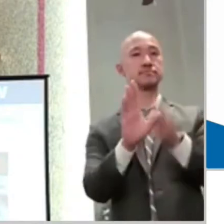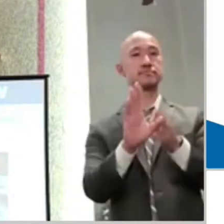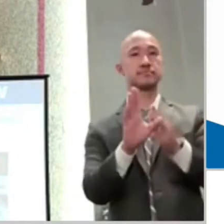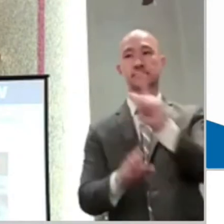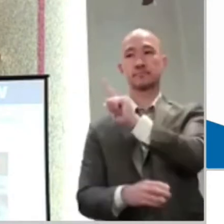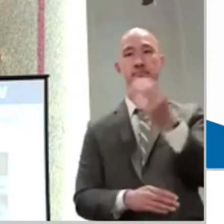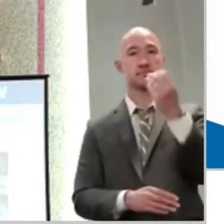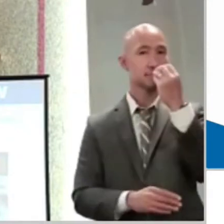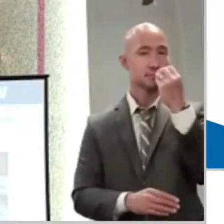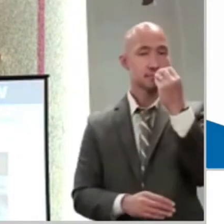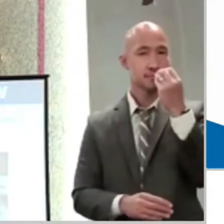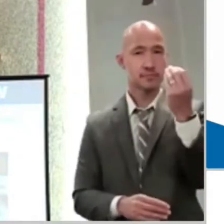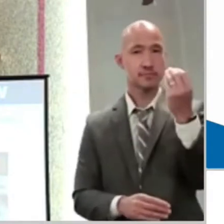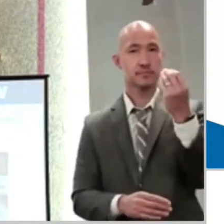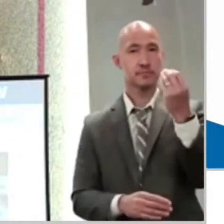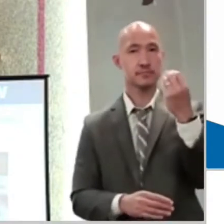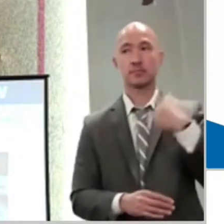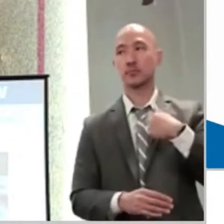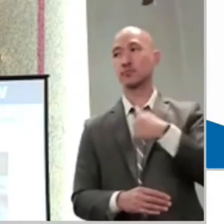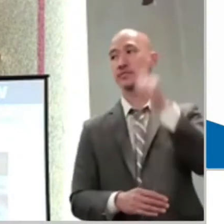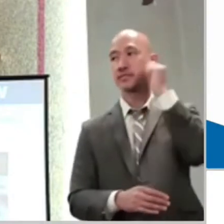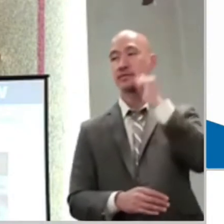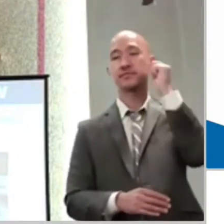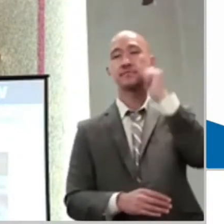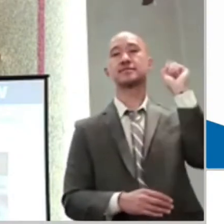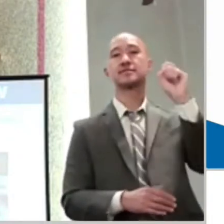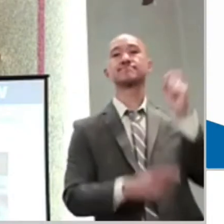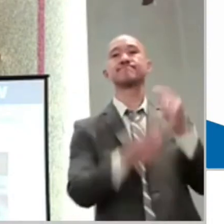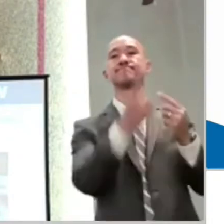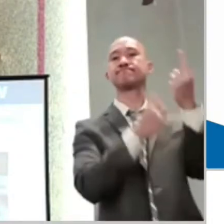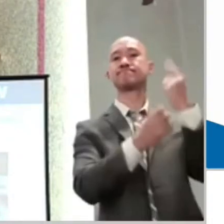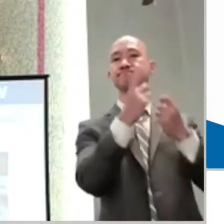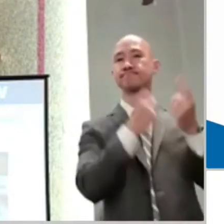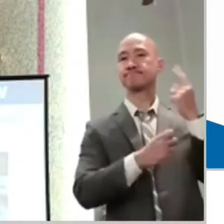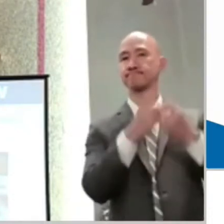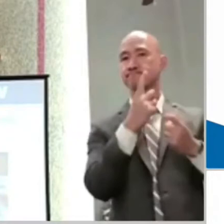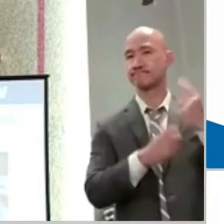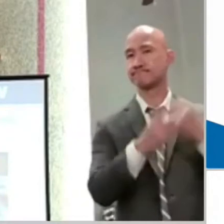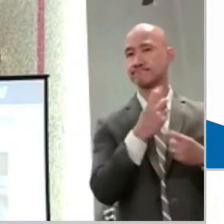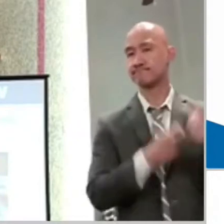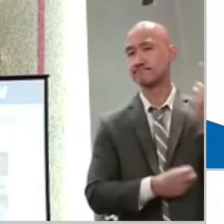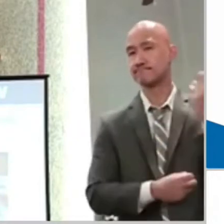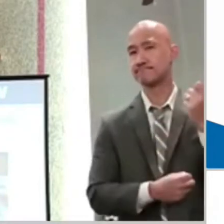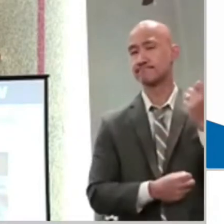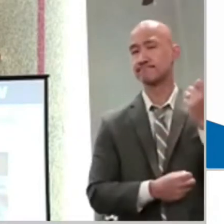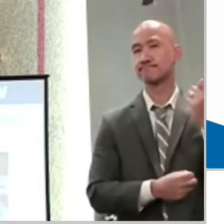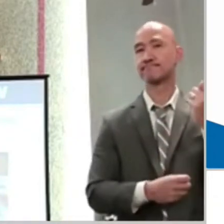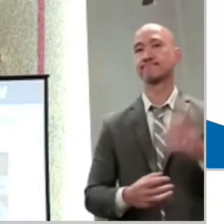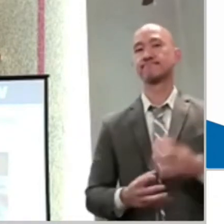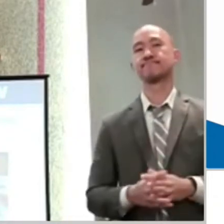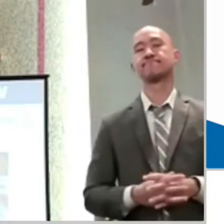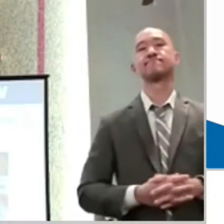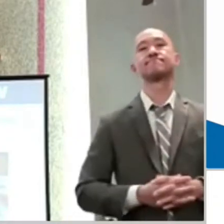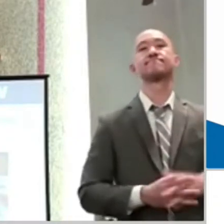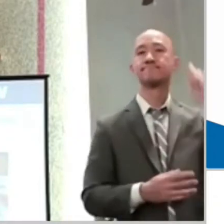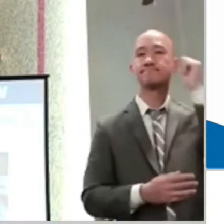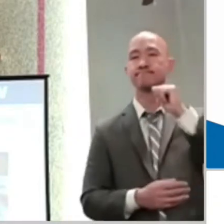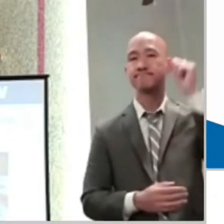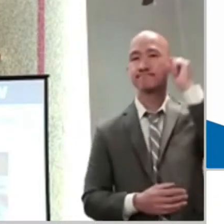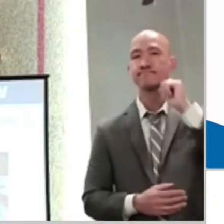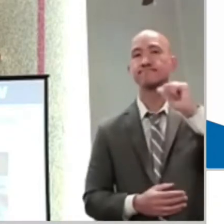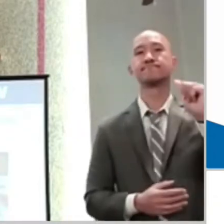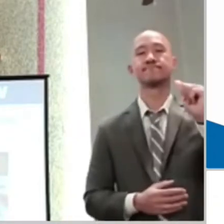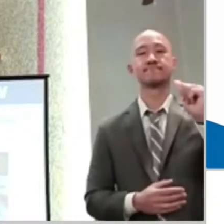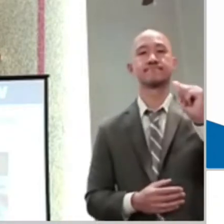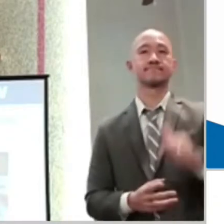You've got it all wrong if that's what you're doing. The examining is supposed to happen every day. Just like